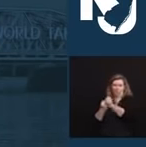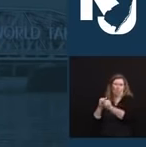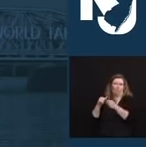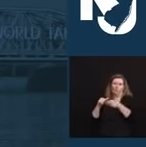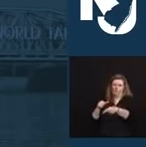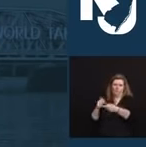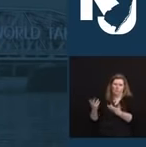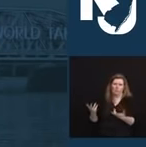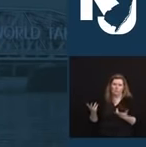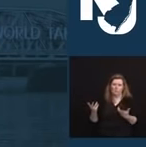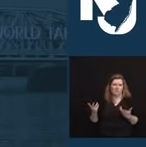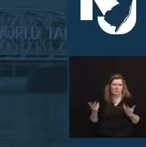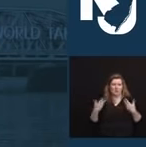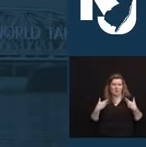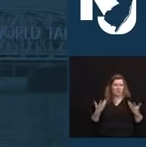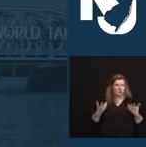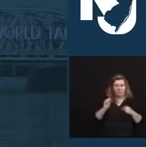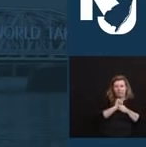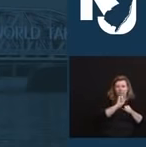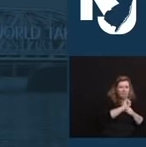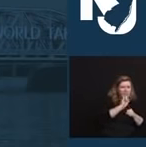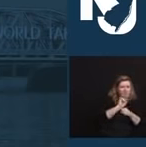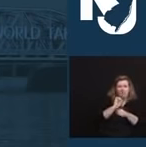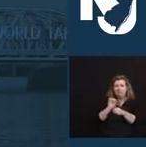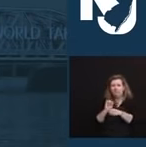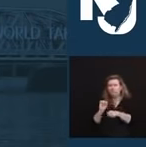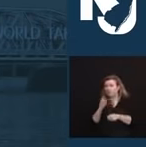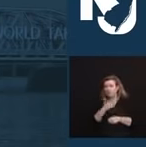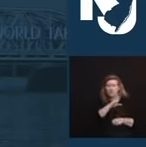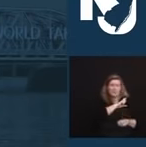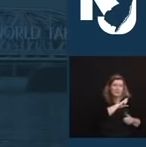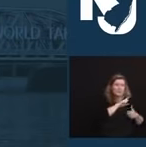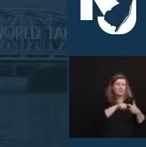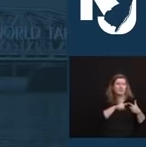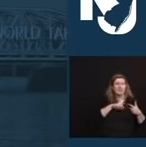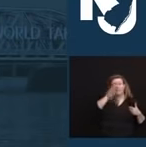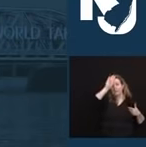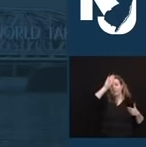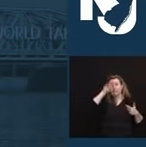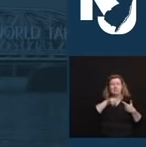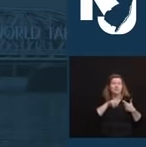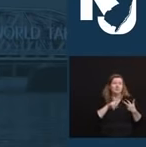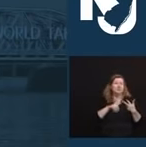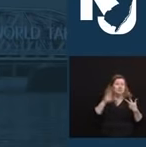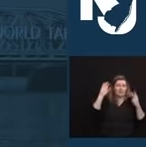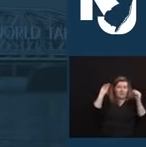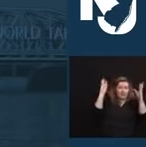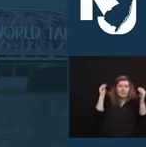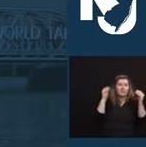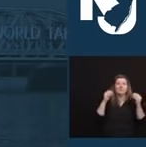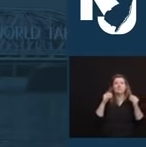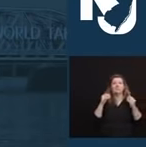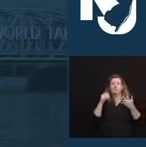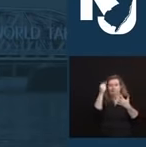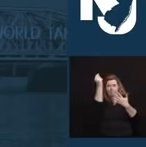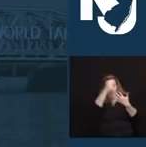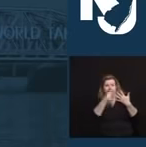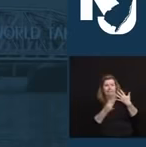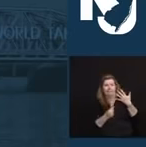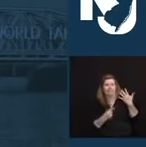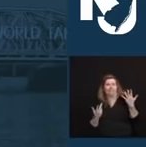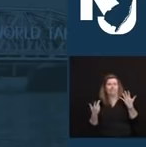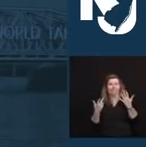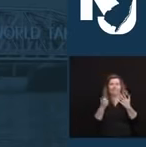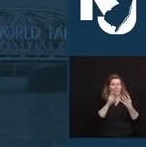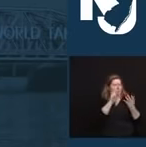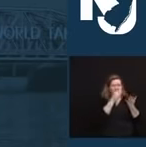this pandemic. It's our frontline workers. Our revenues have fallen off the table. Our expenses have gone through the roof. We want to